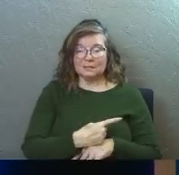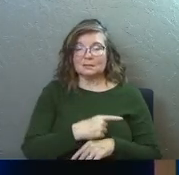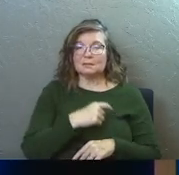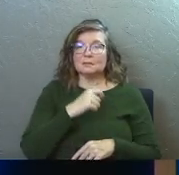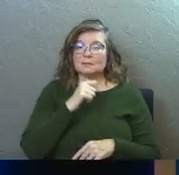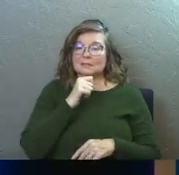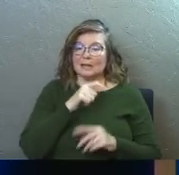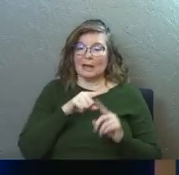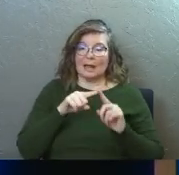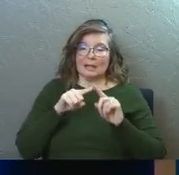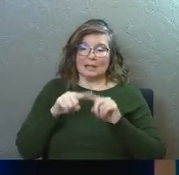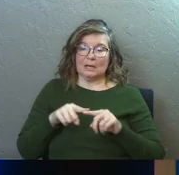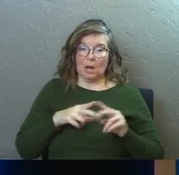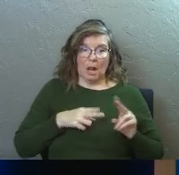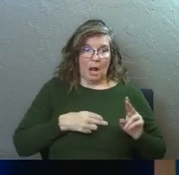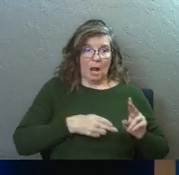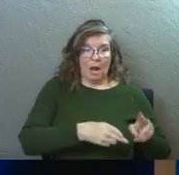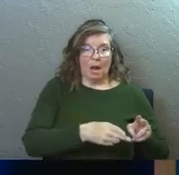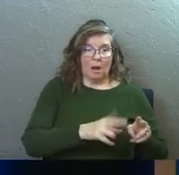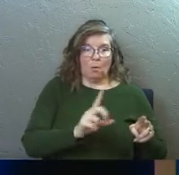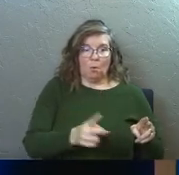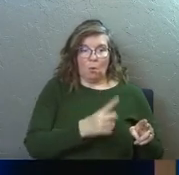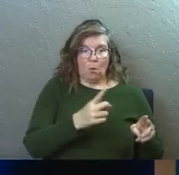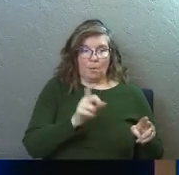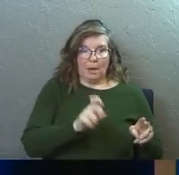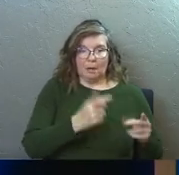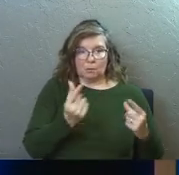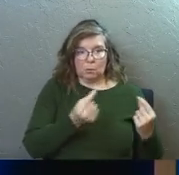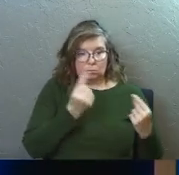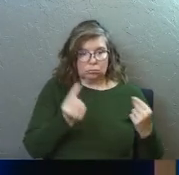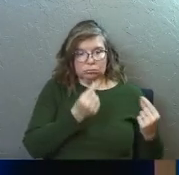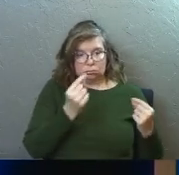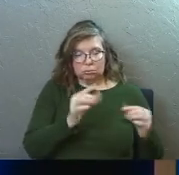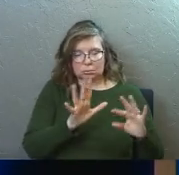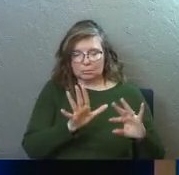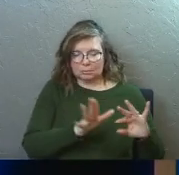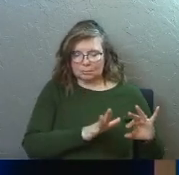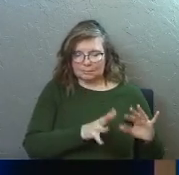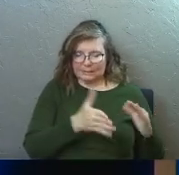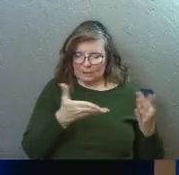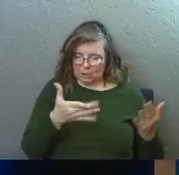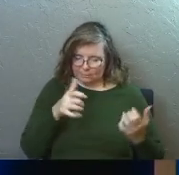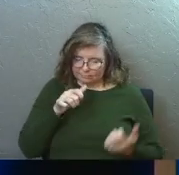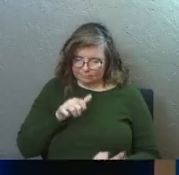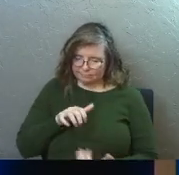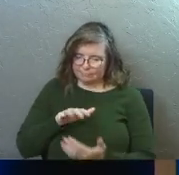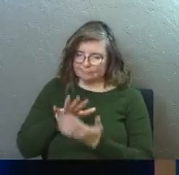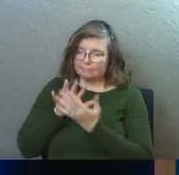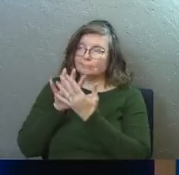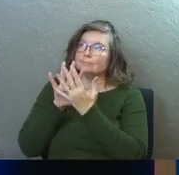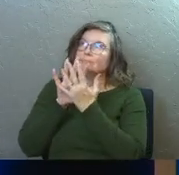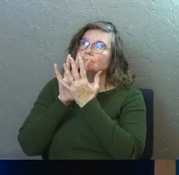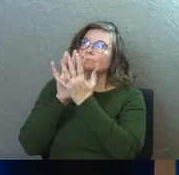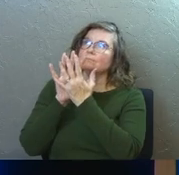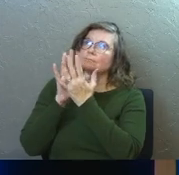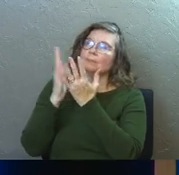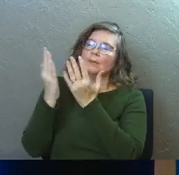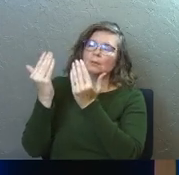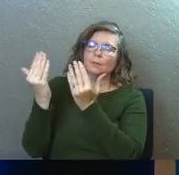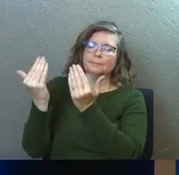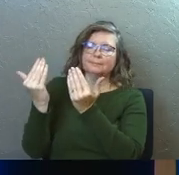lean into that rushing, always got to go so much to do spirit, but say, God, you're here. I'm here. Let's go.